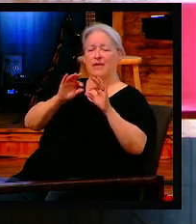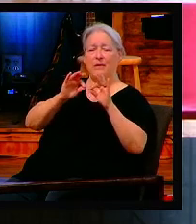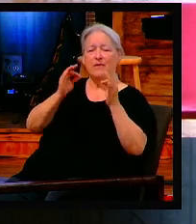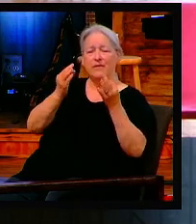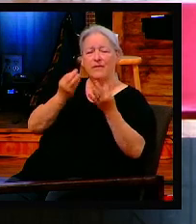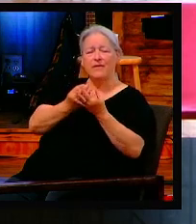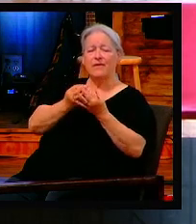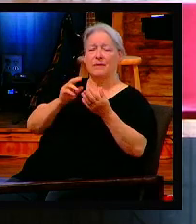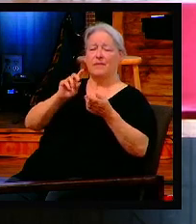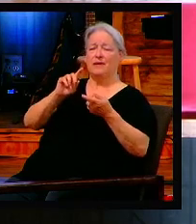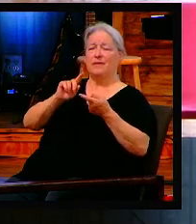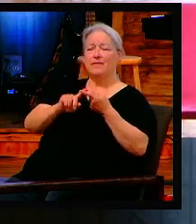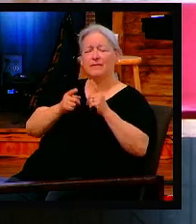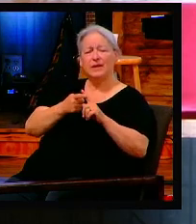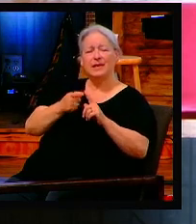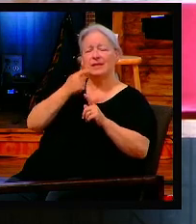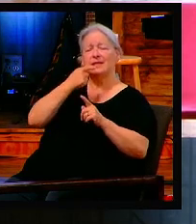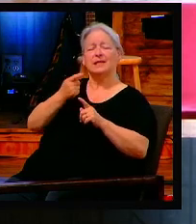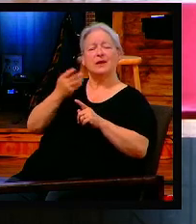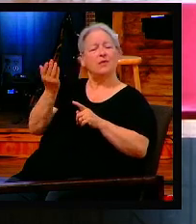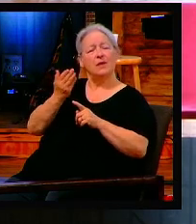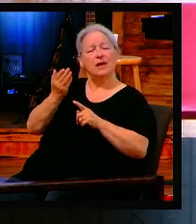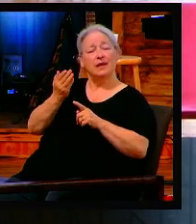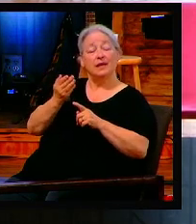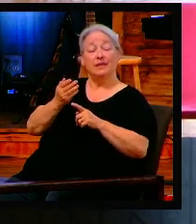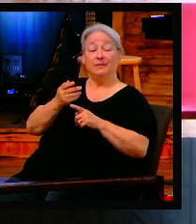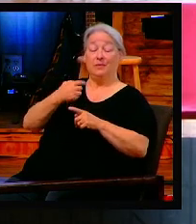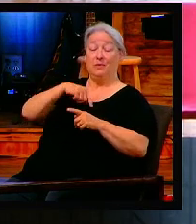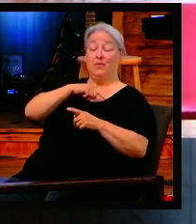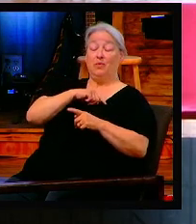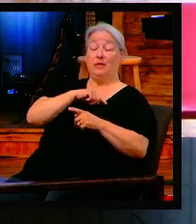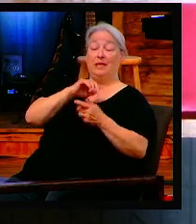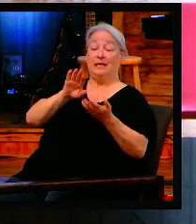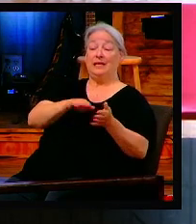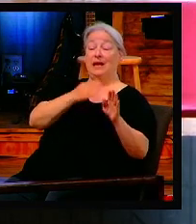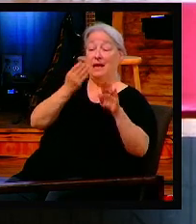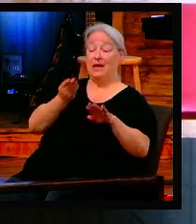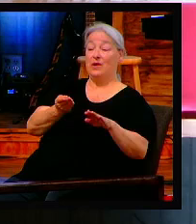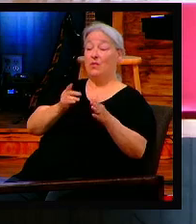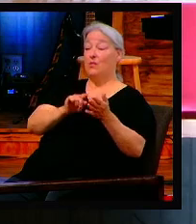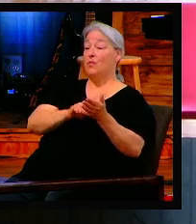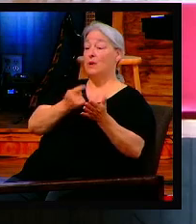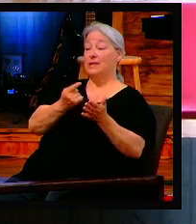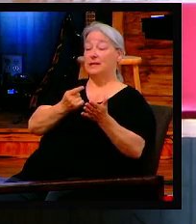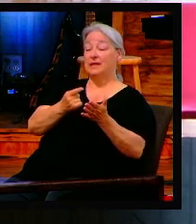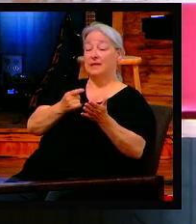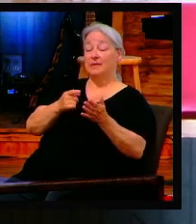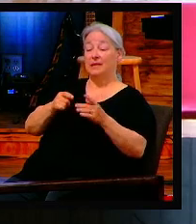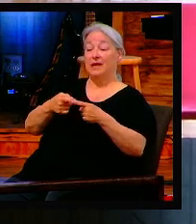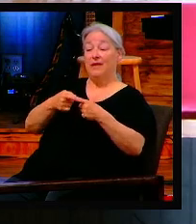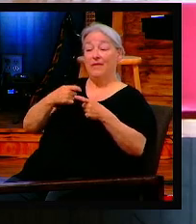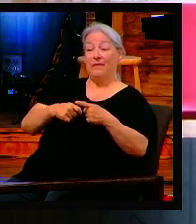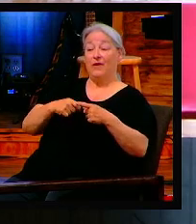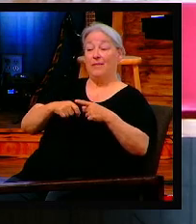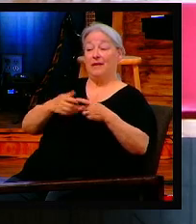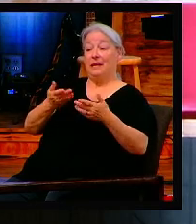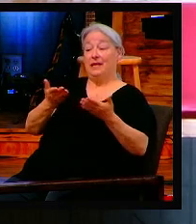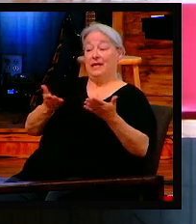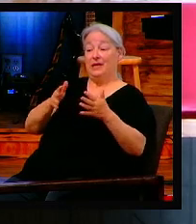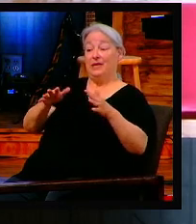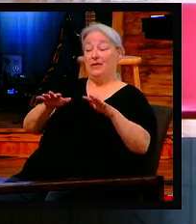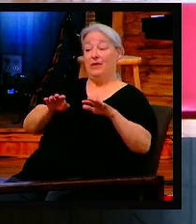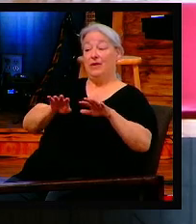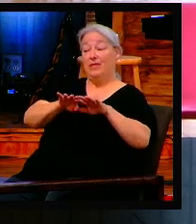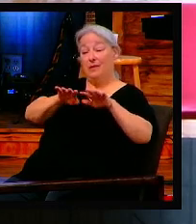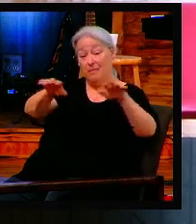unto die once, and then the judgment. Absent from the body means to be present with the Lord. When you take your last breath here on earth, and you face to